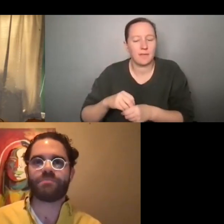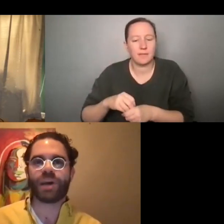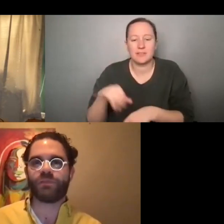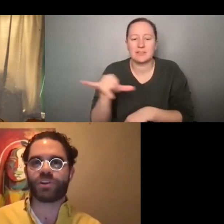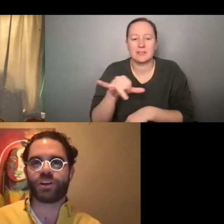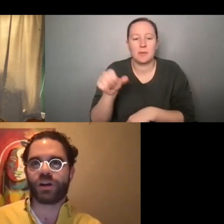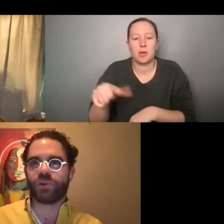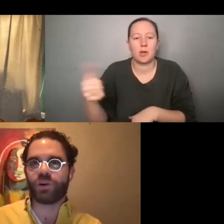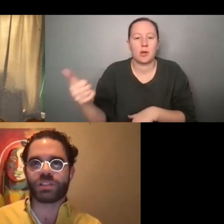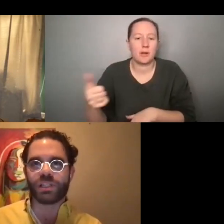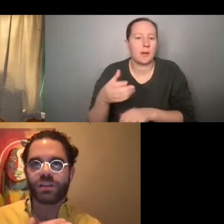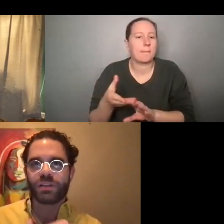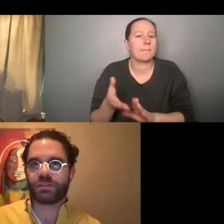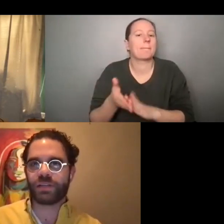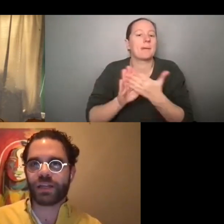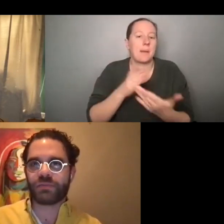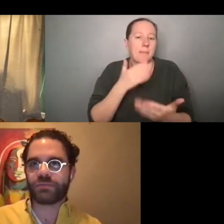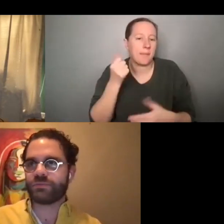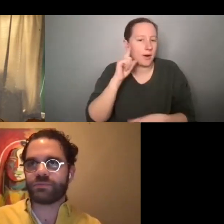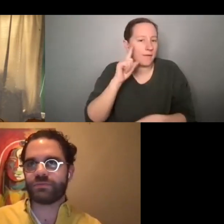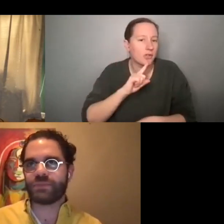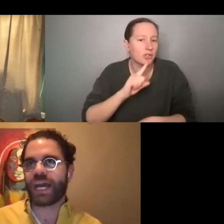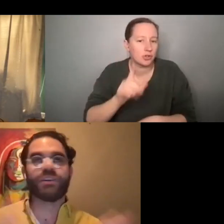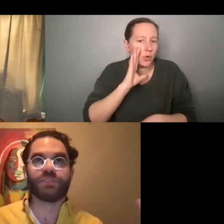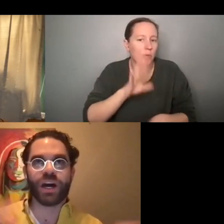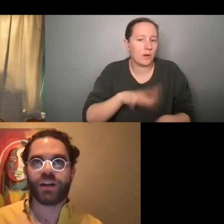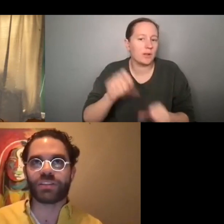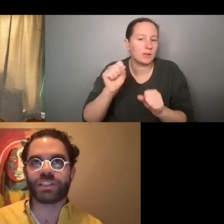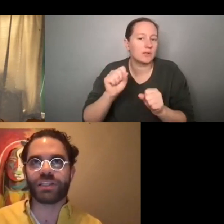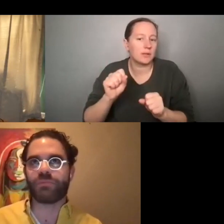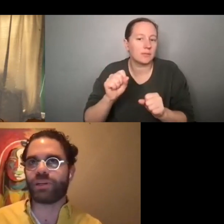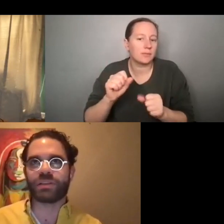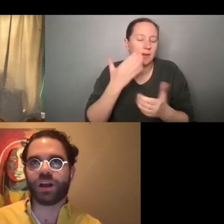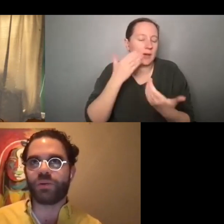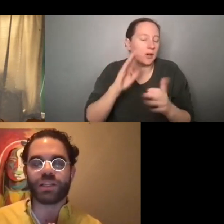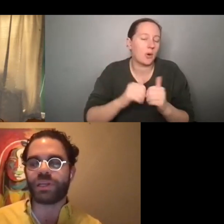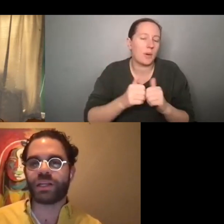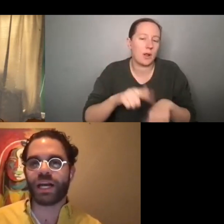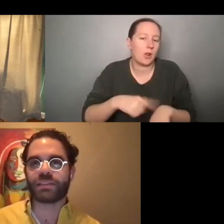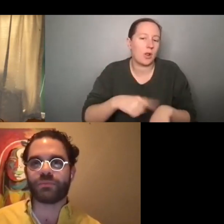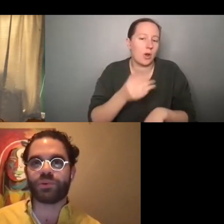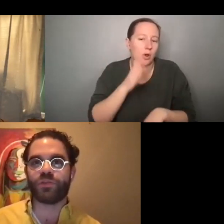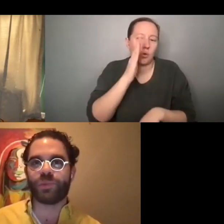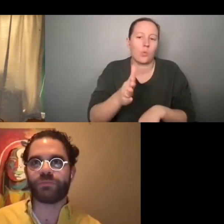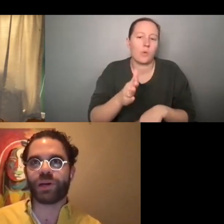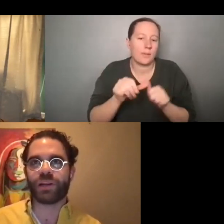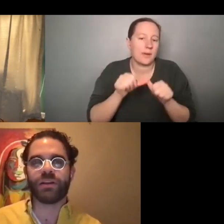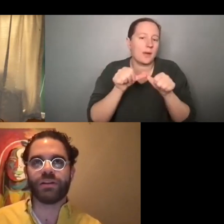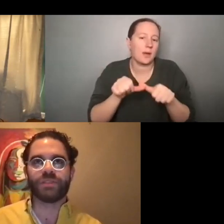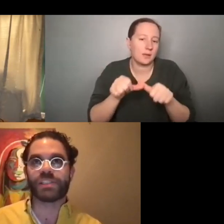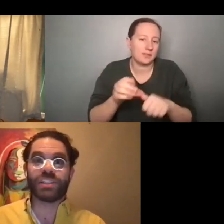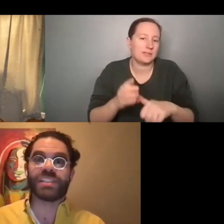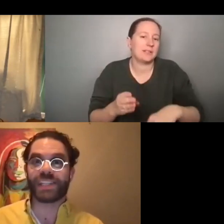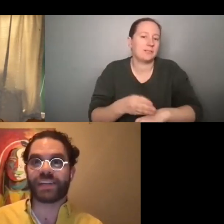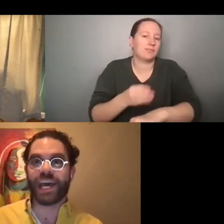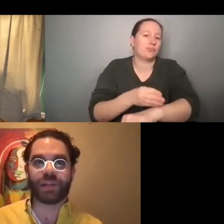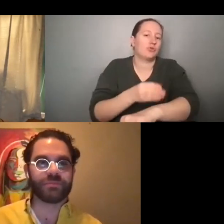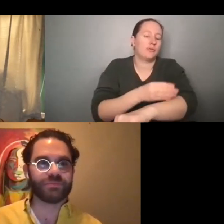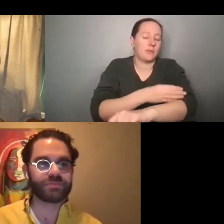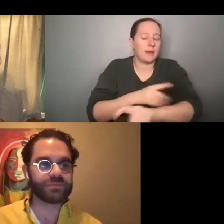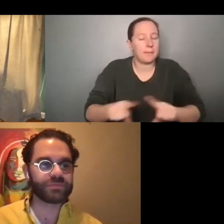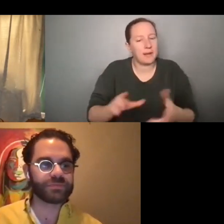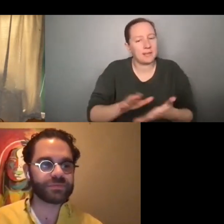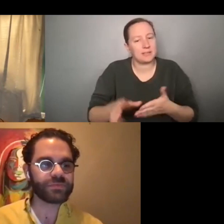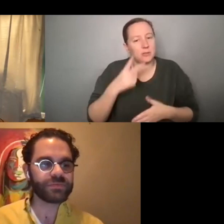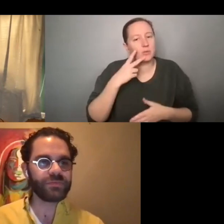it's getting better for sure. Of course, it's going to take, I don't even know how long it's going to take, but it's always going to be a constant improvement, but it's good to see it